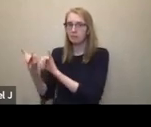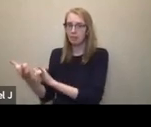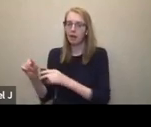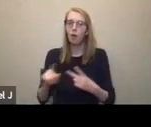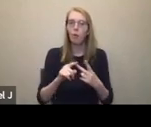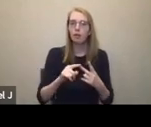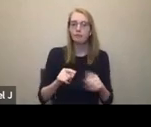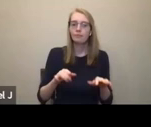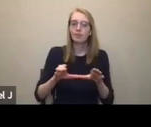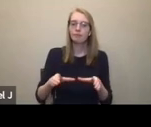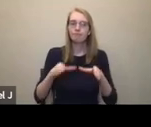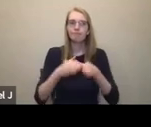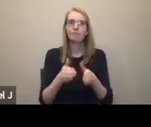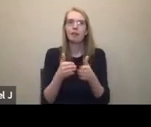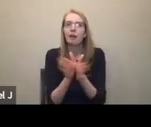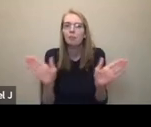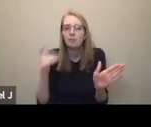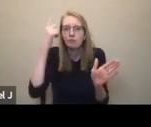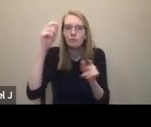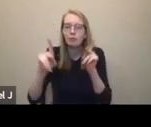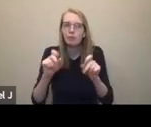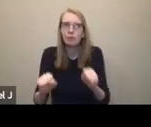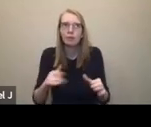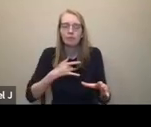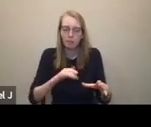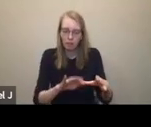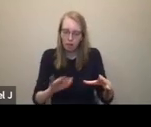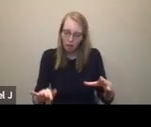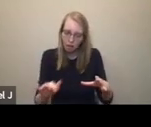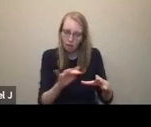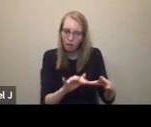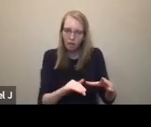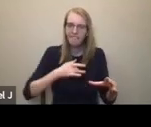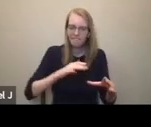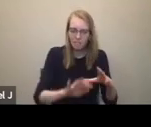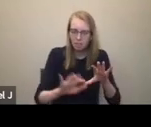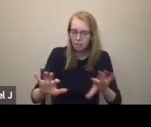might work and they can get a visual and a sensory understanding of the show before they see it.